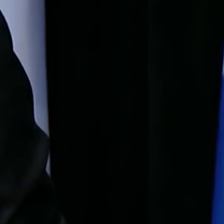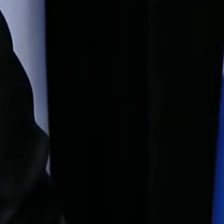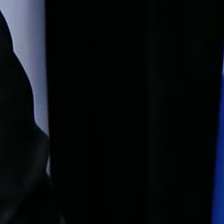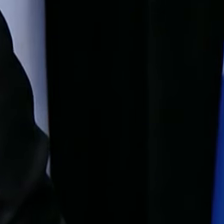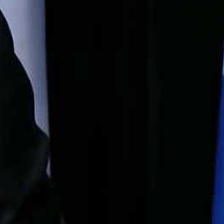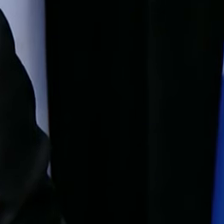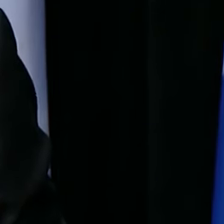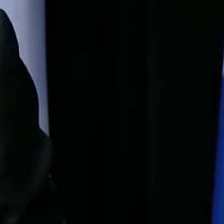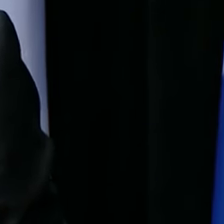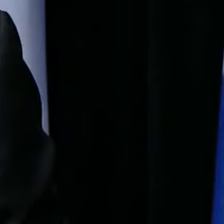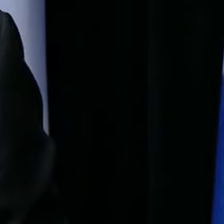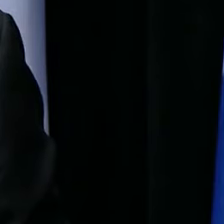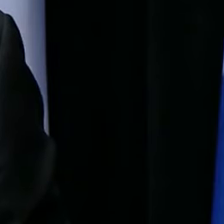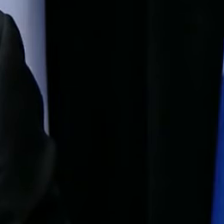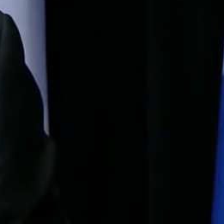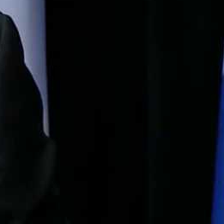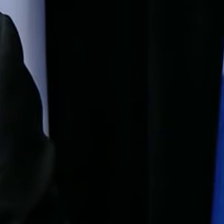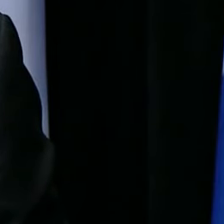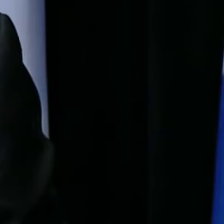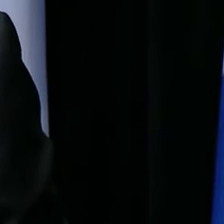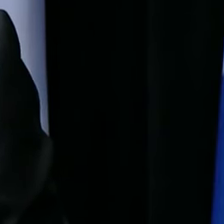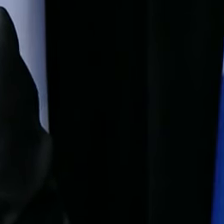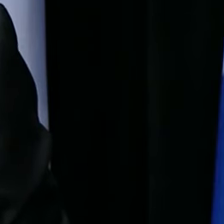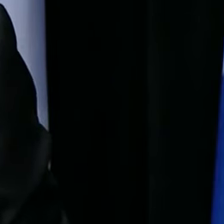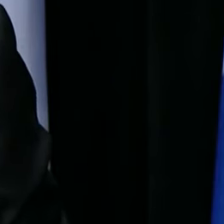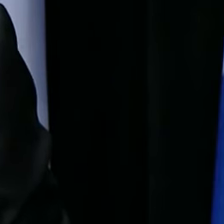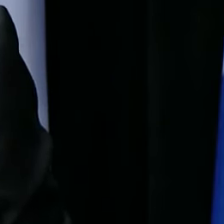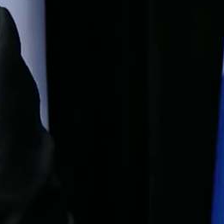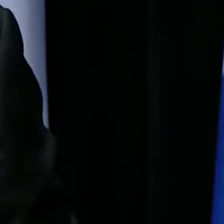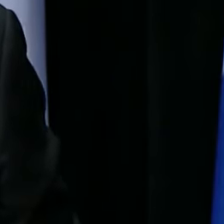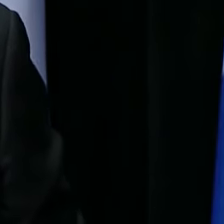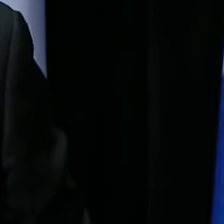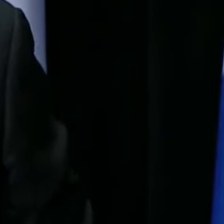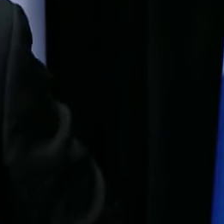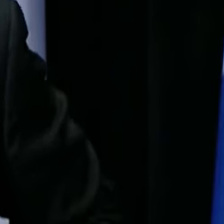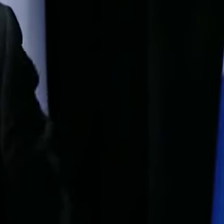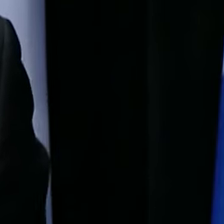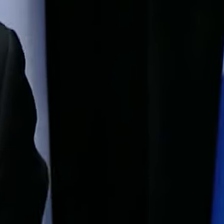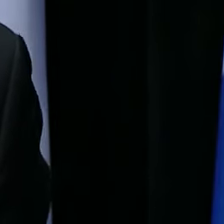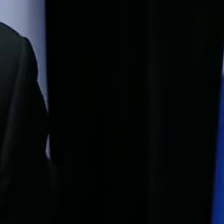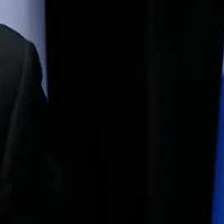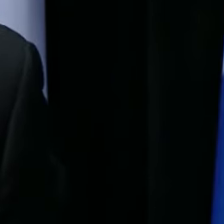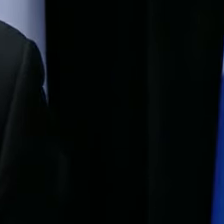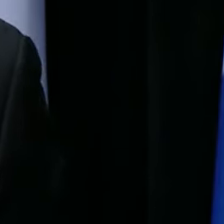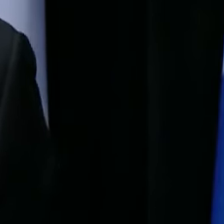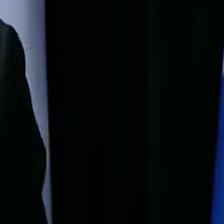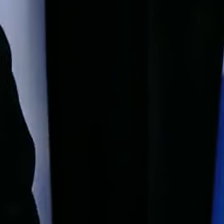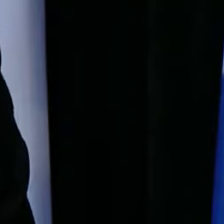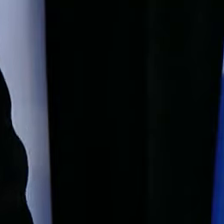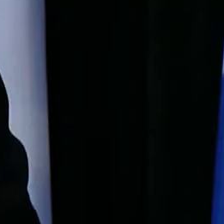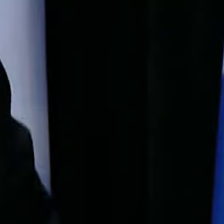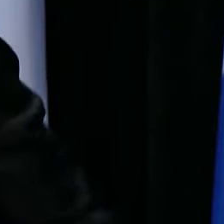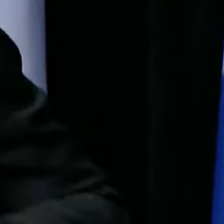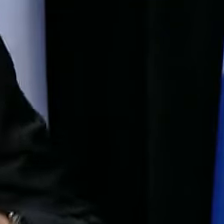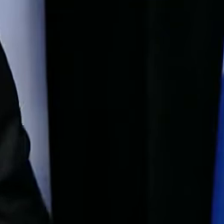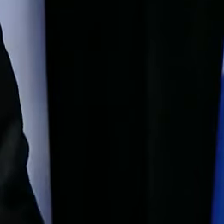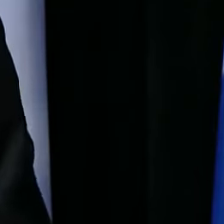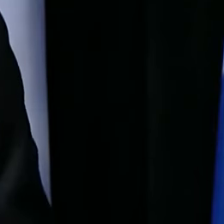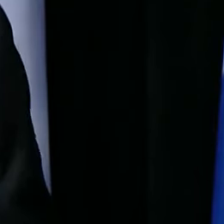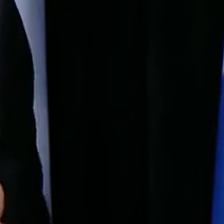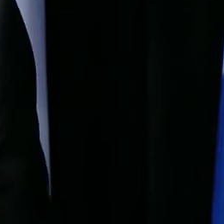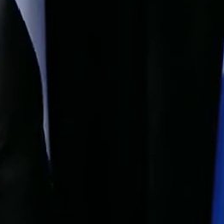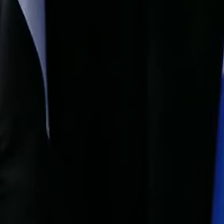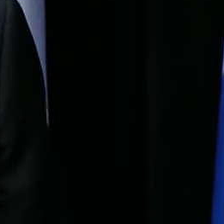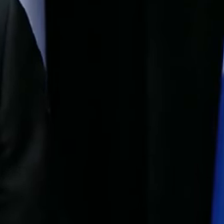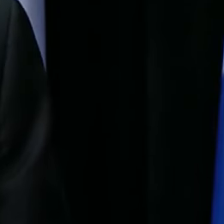area. So, take advantage of this, of course, once again, to ask all Quebecers to please wear a mask when you